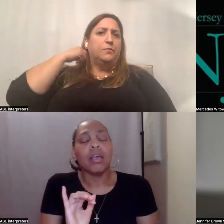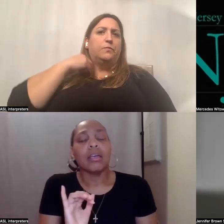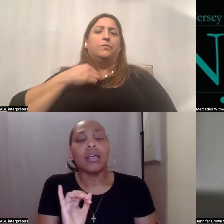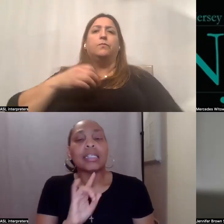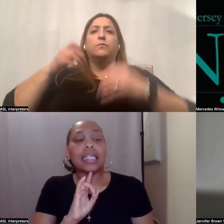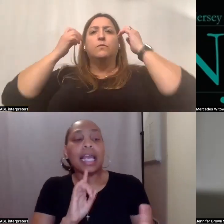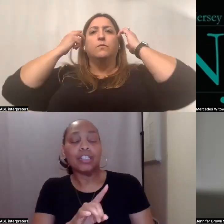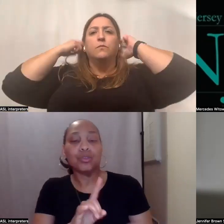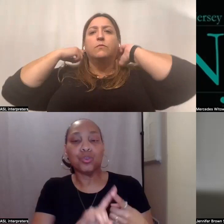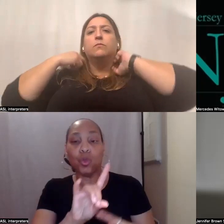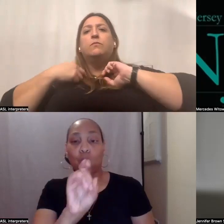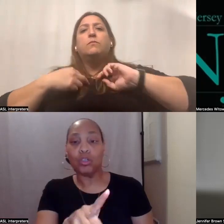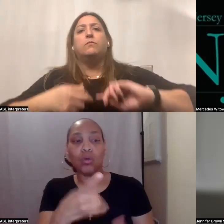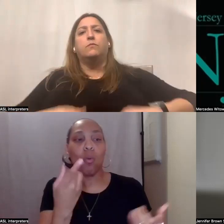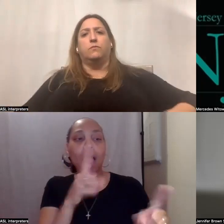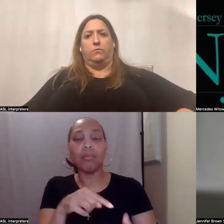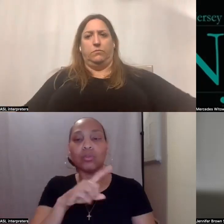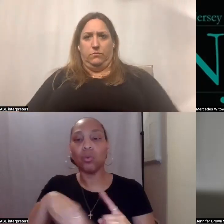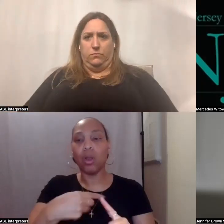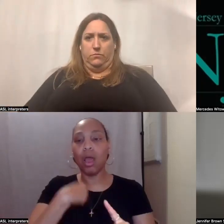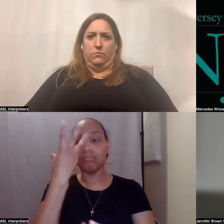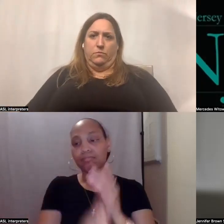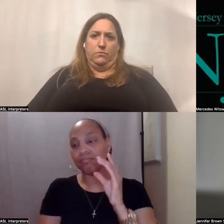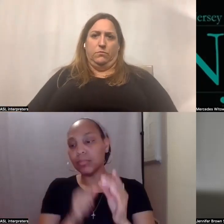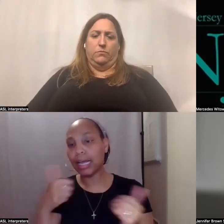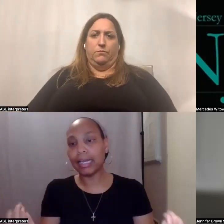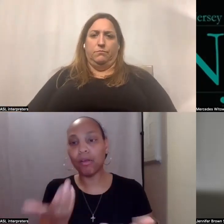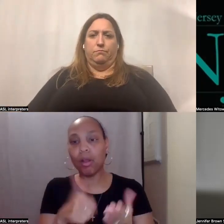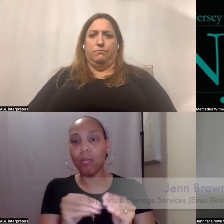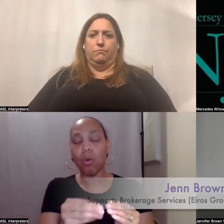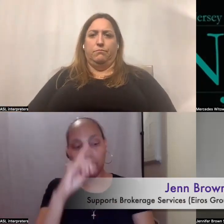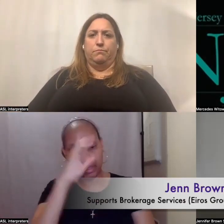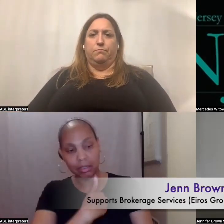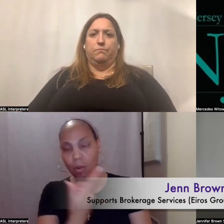happens when I'm not here for my son anymore. Right. So thanks, Jen.